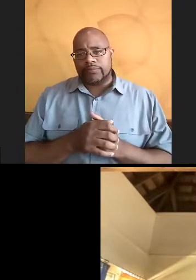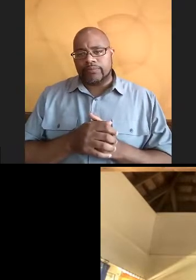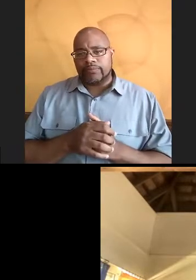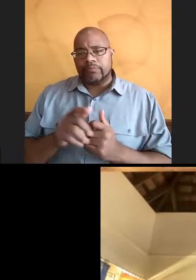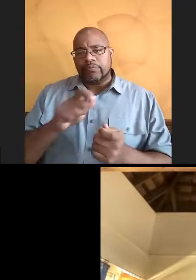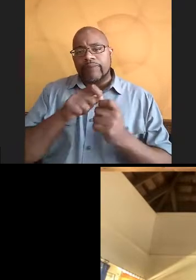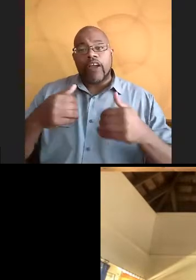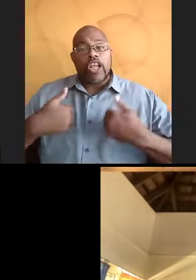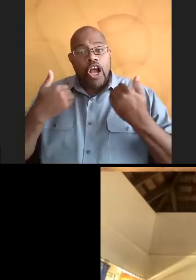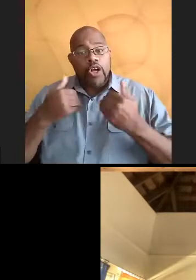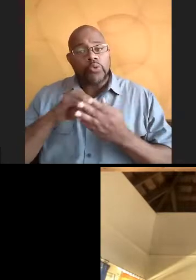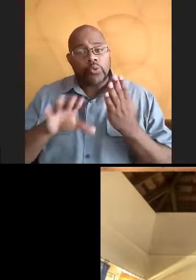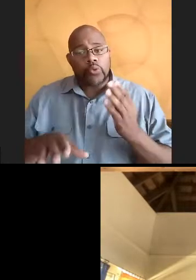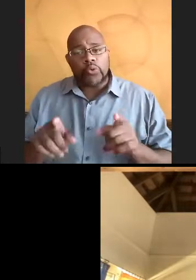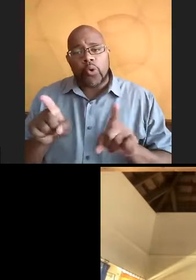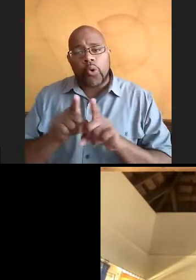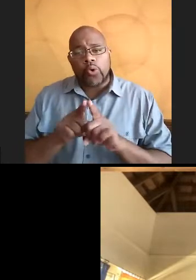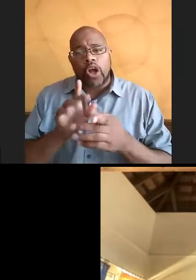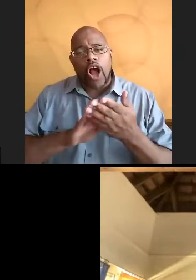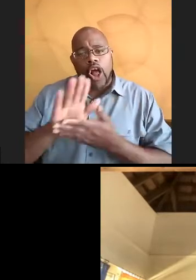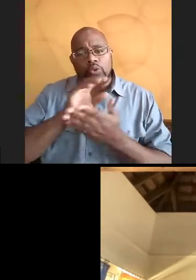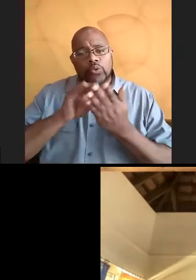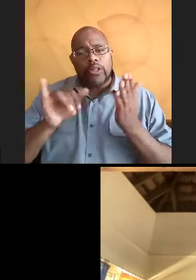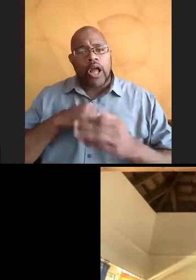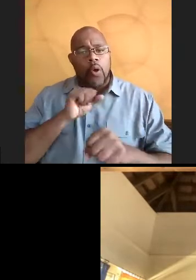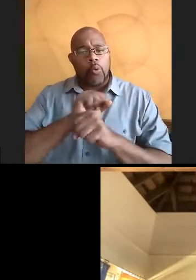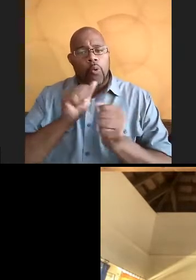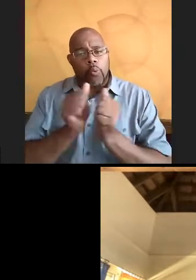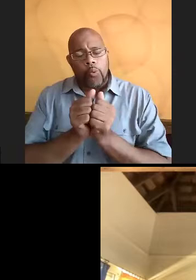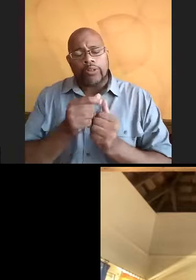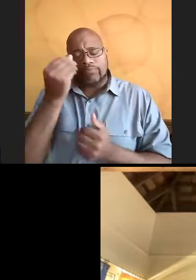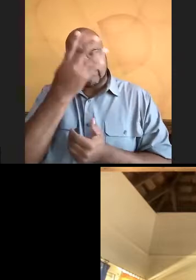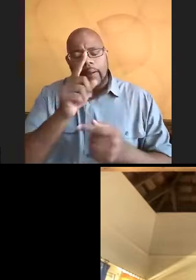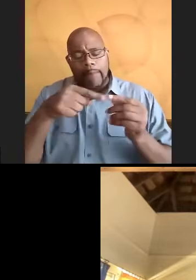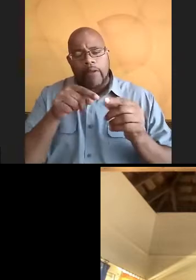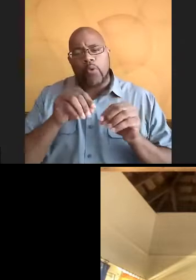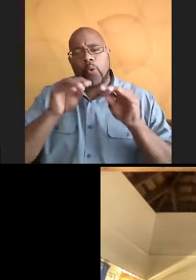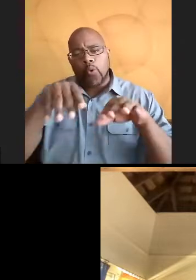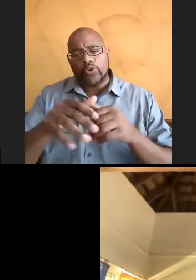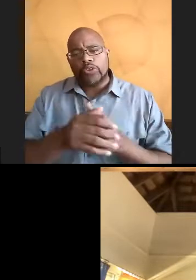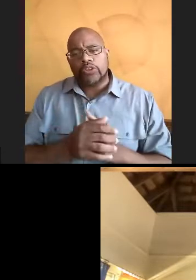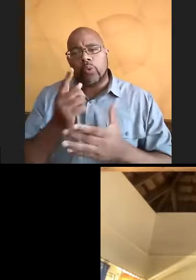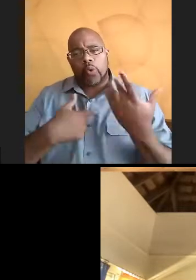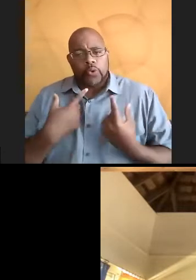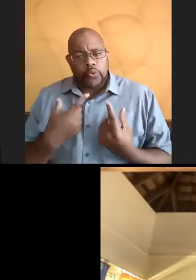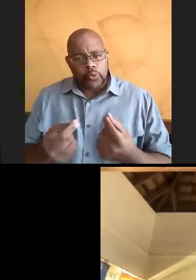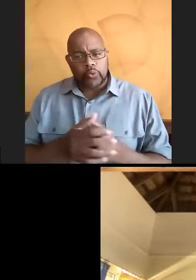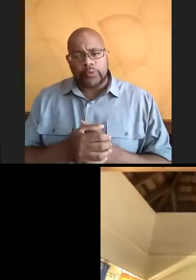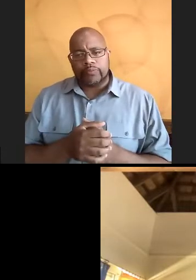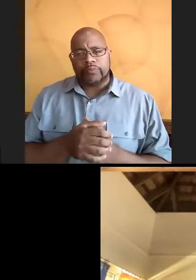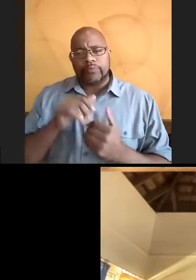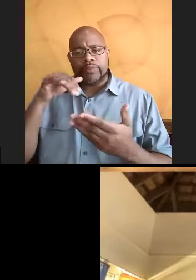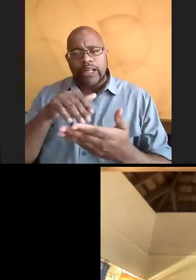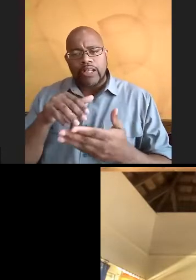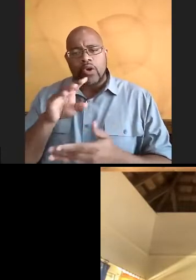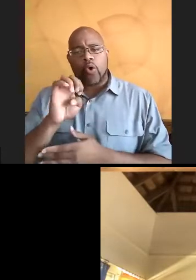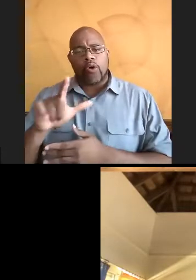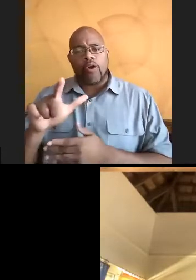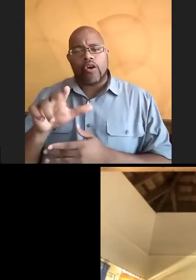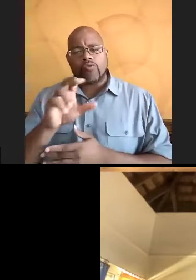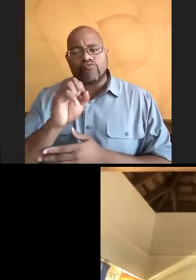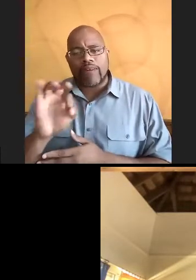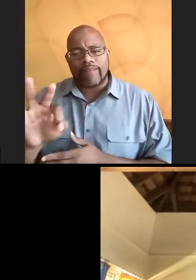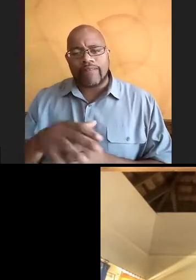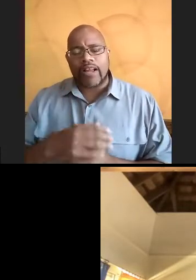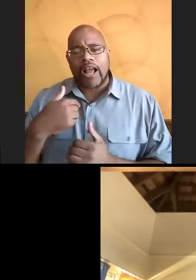younger students, as well as the collegiate students that I work with, telling them about the ocean, what I do. I study coral reefs, and